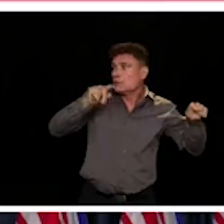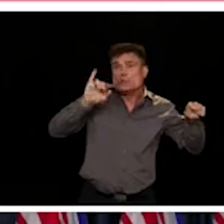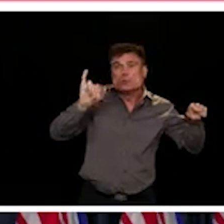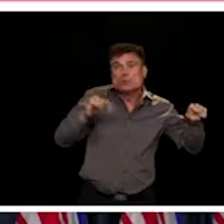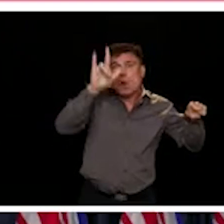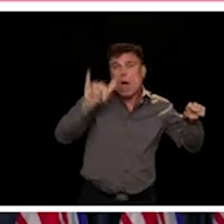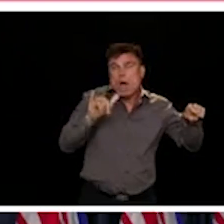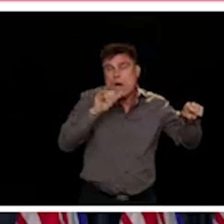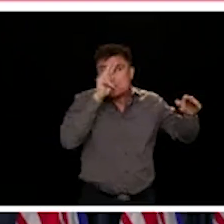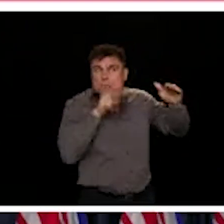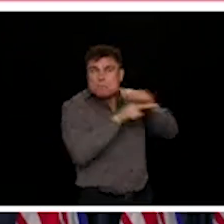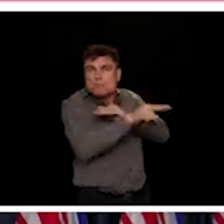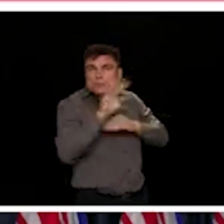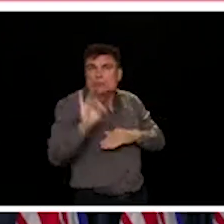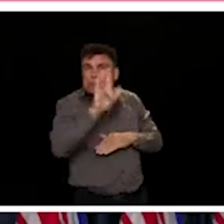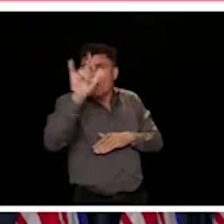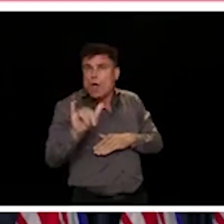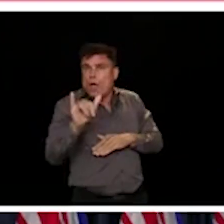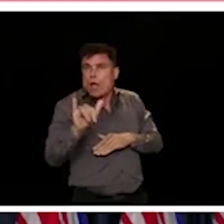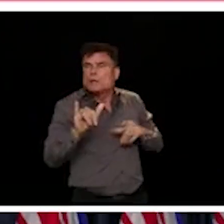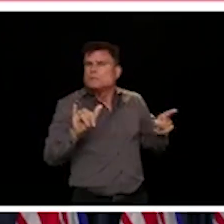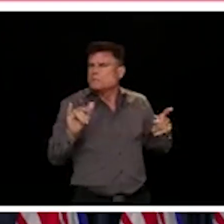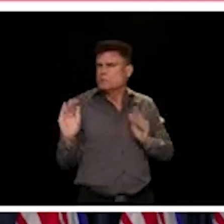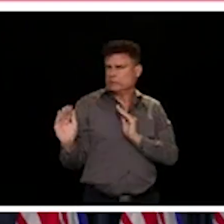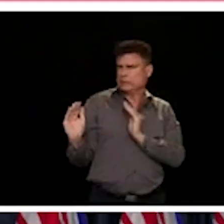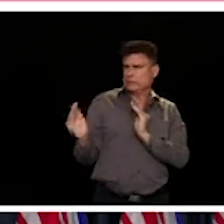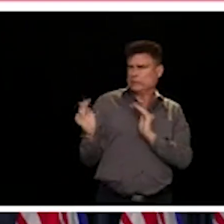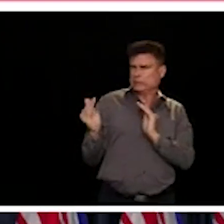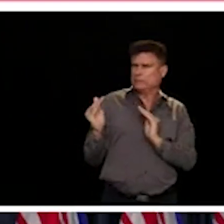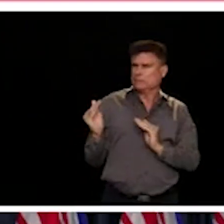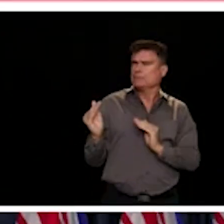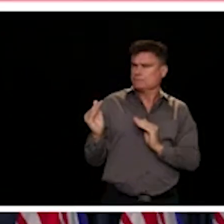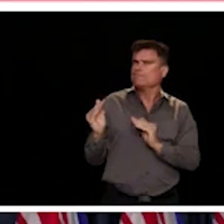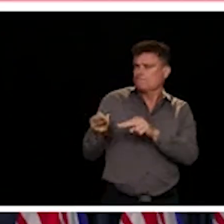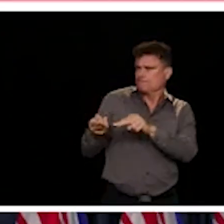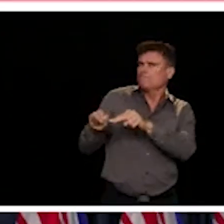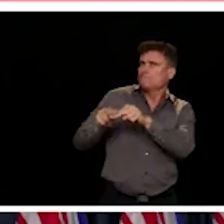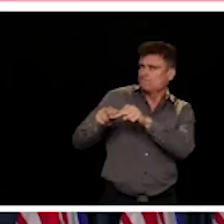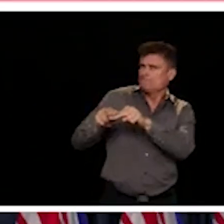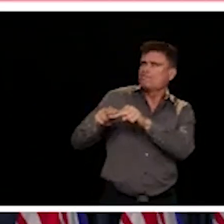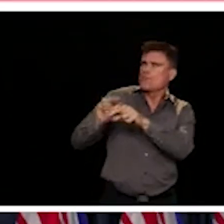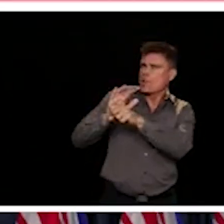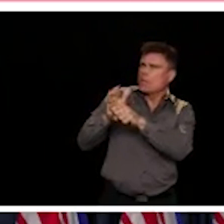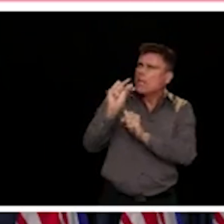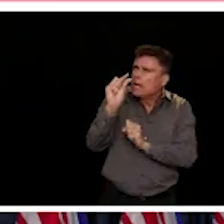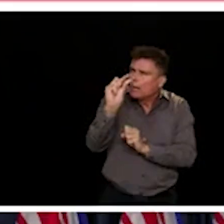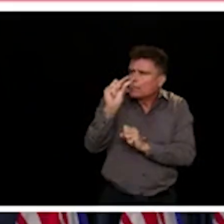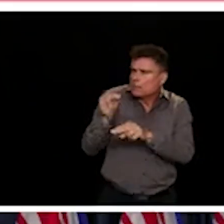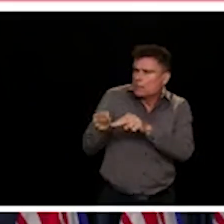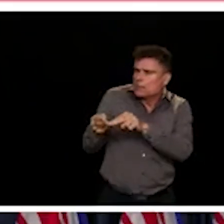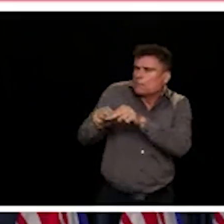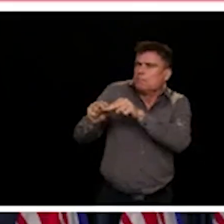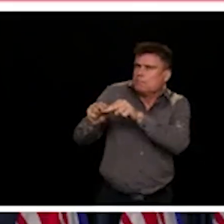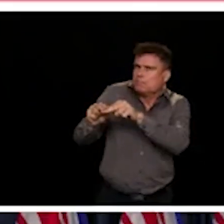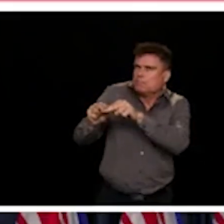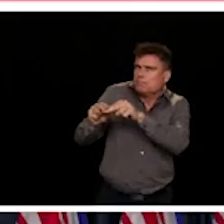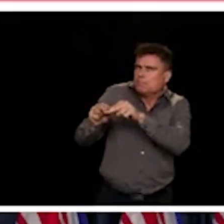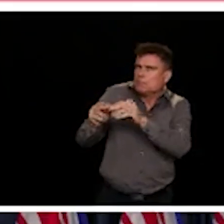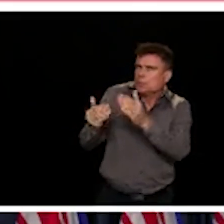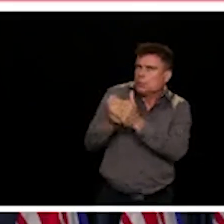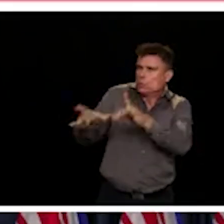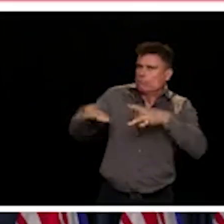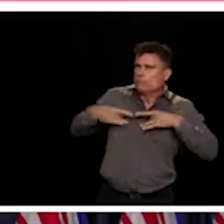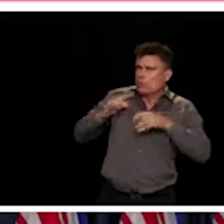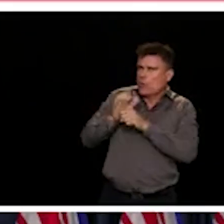in new cases, which we have seen. And that our contact rates, so the rates of activity, mobility and